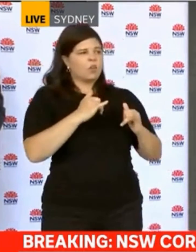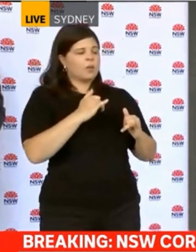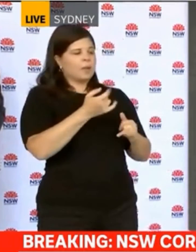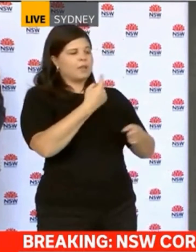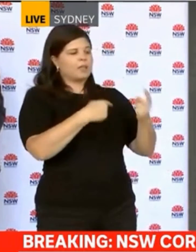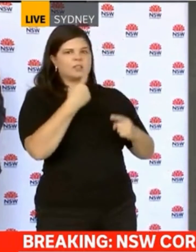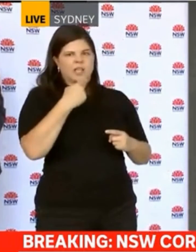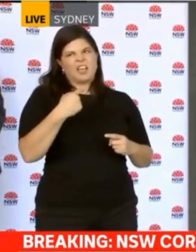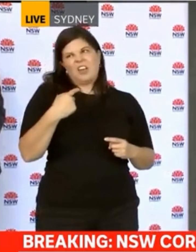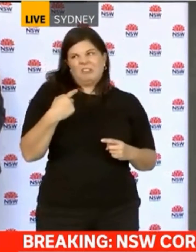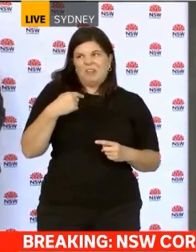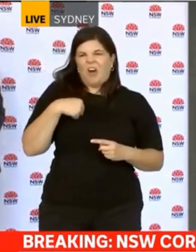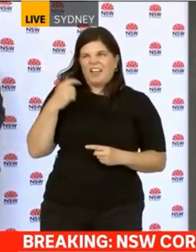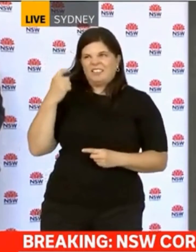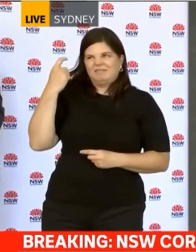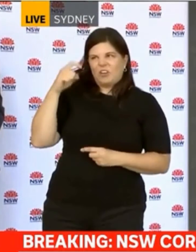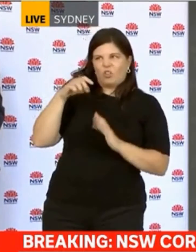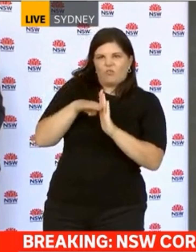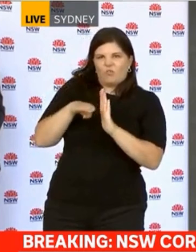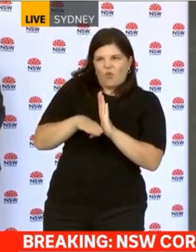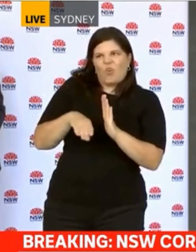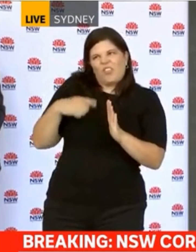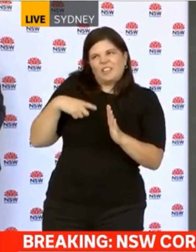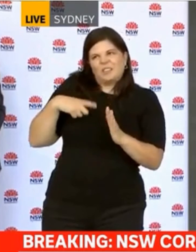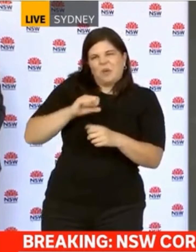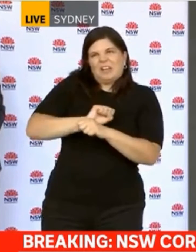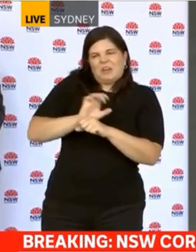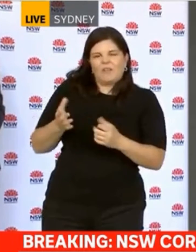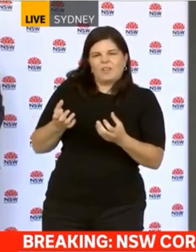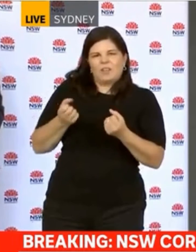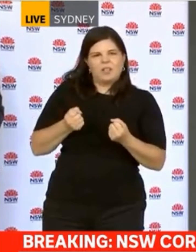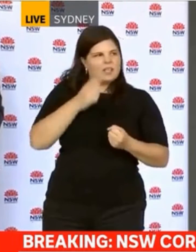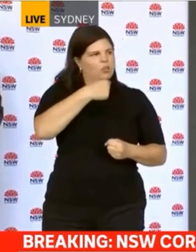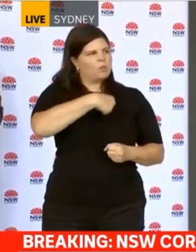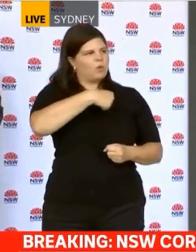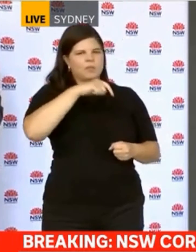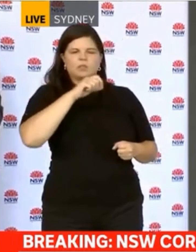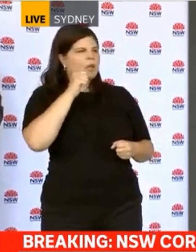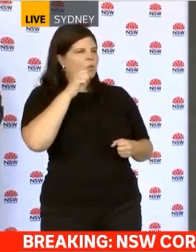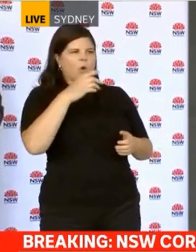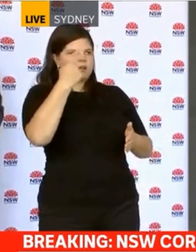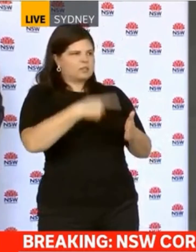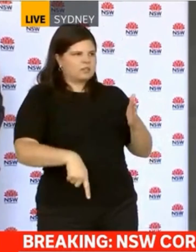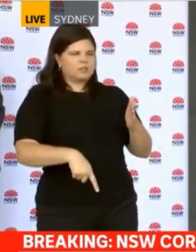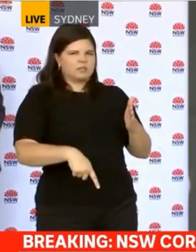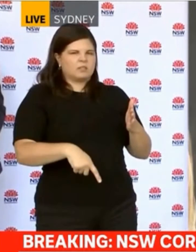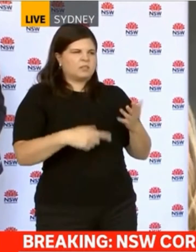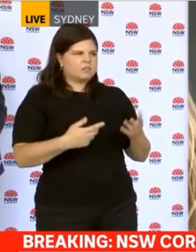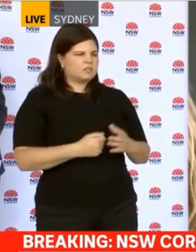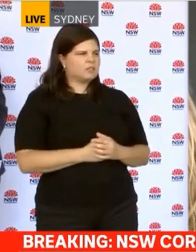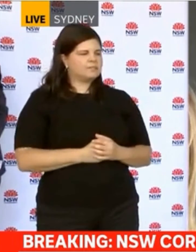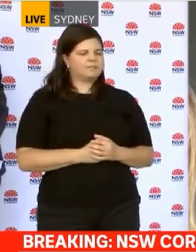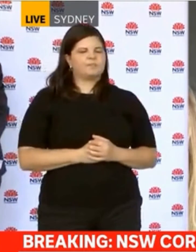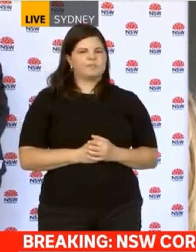the rules or committed an offence, can you give them a guarantee that they won't be prosecuted or fined based on what they tell that